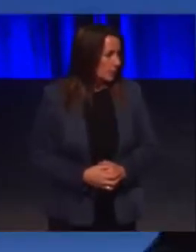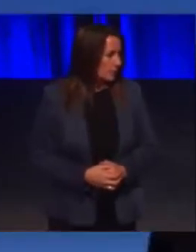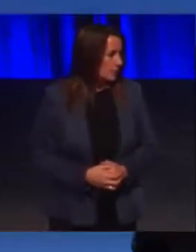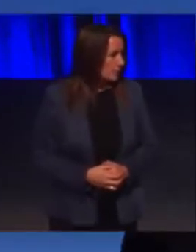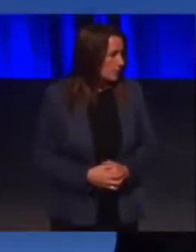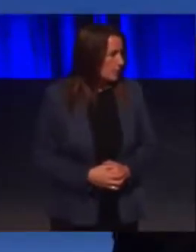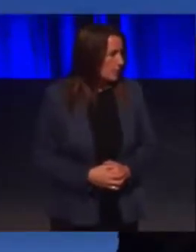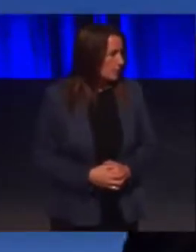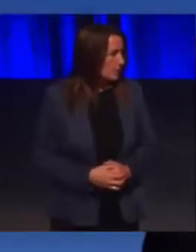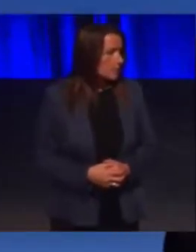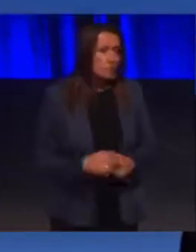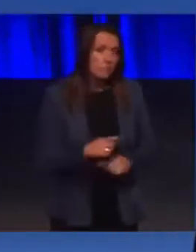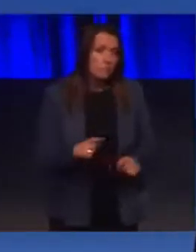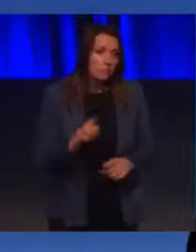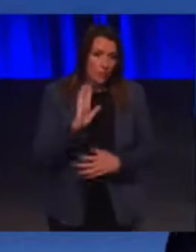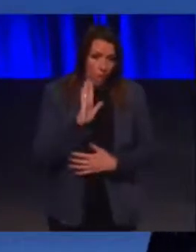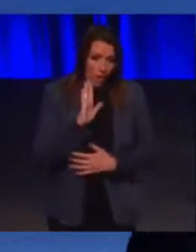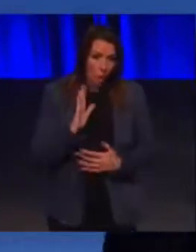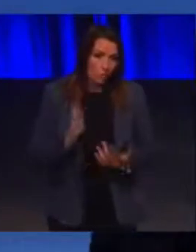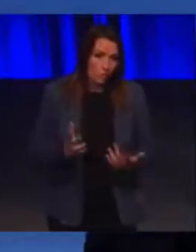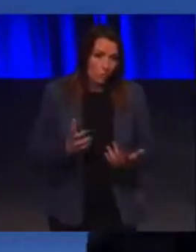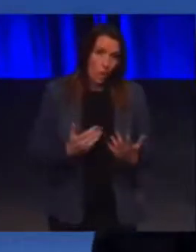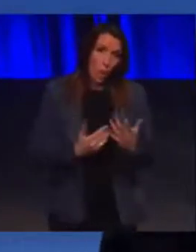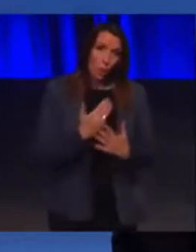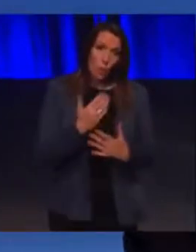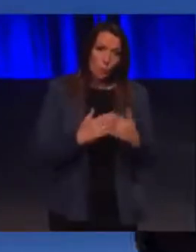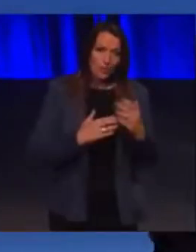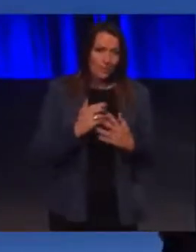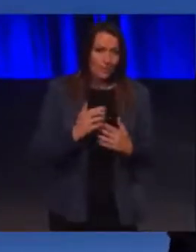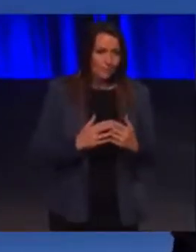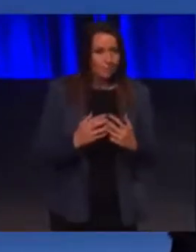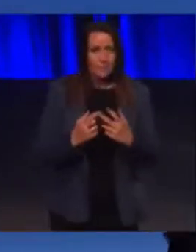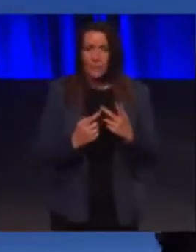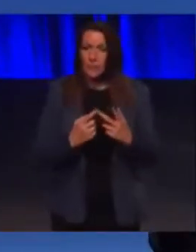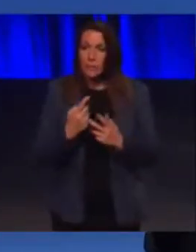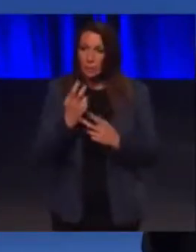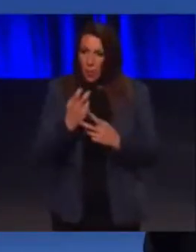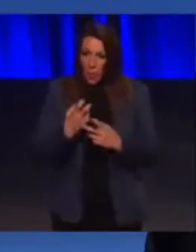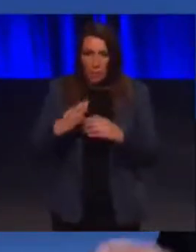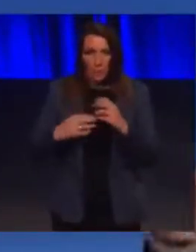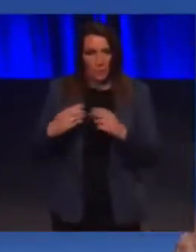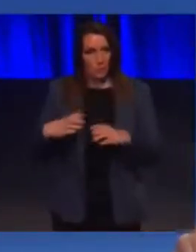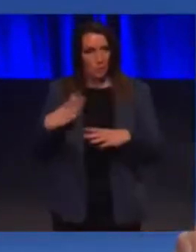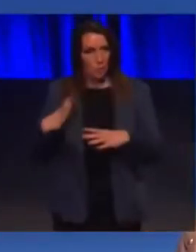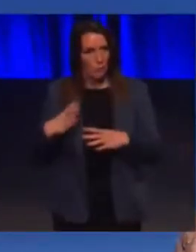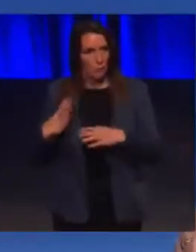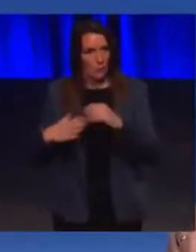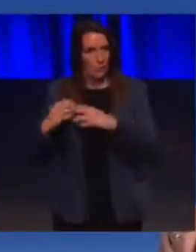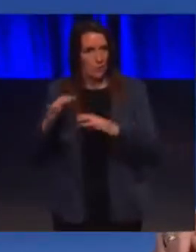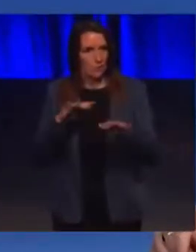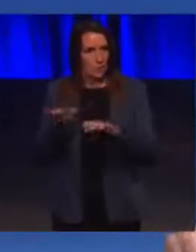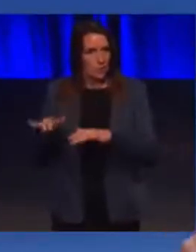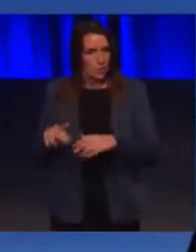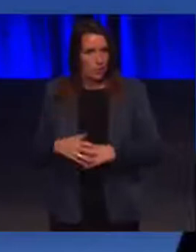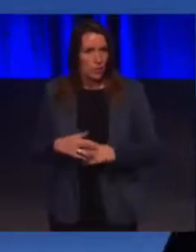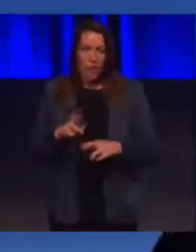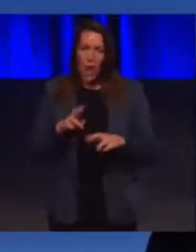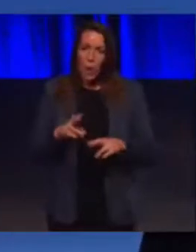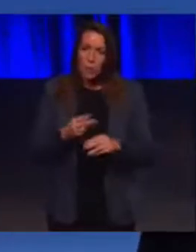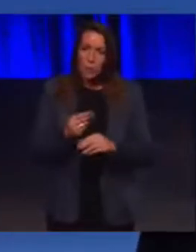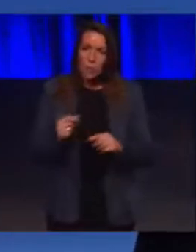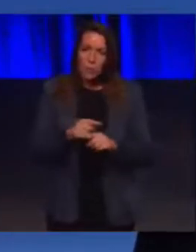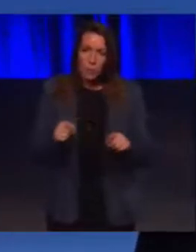it's not just about new buildings, it's about existing buildings. And I hope that some of the folk out there